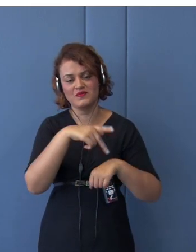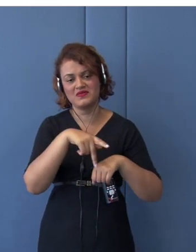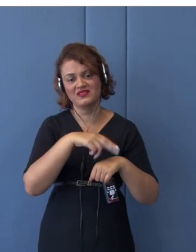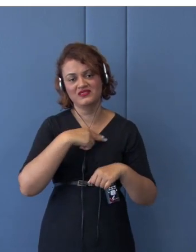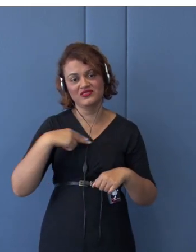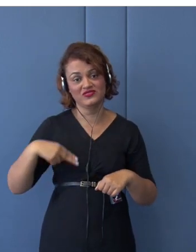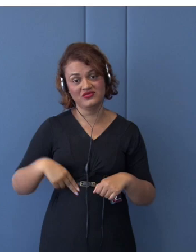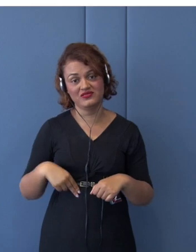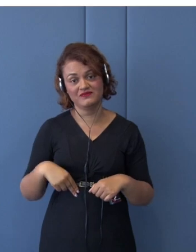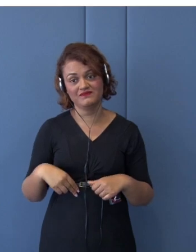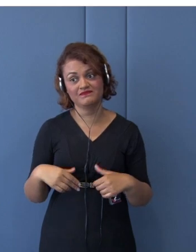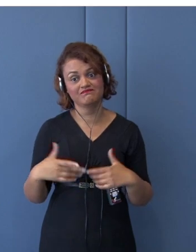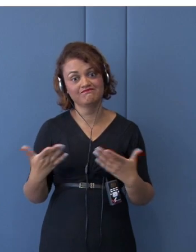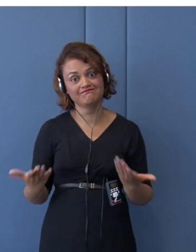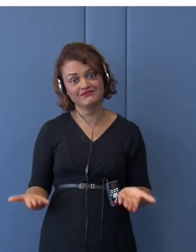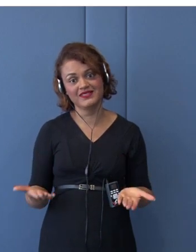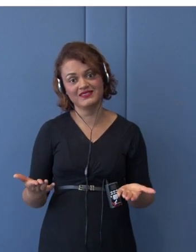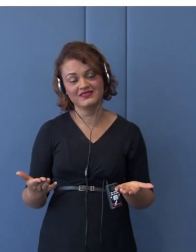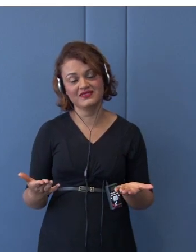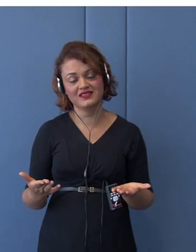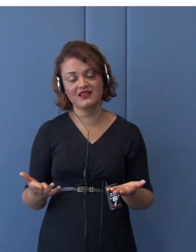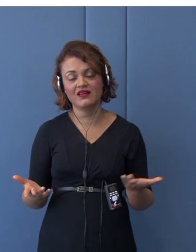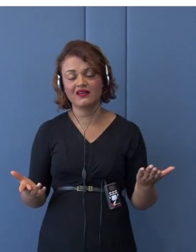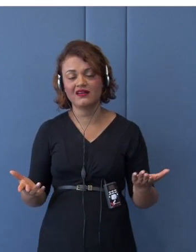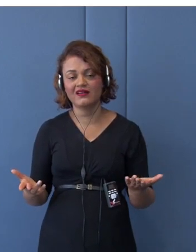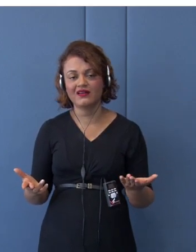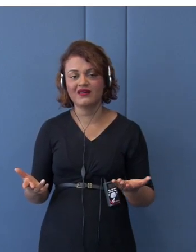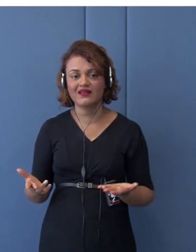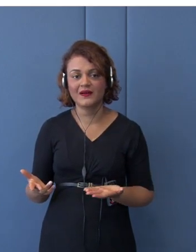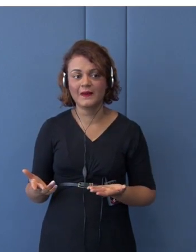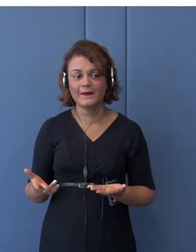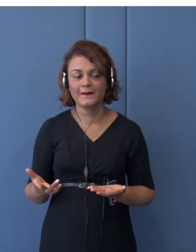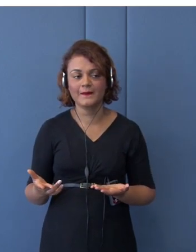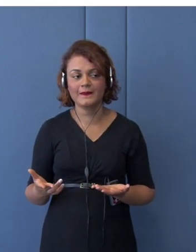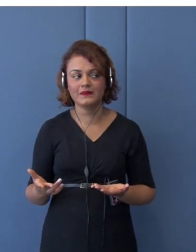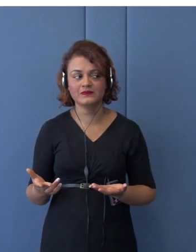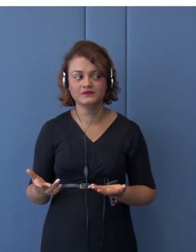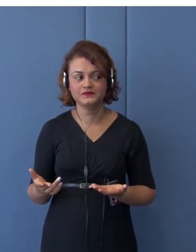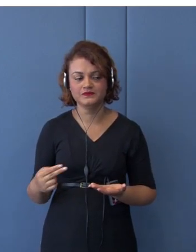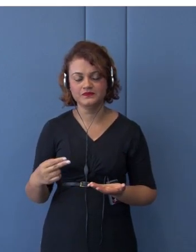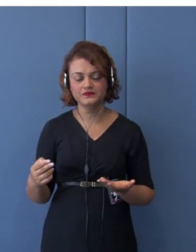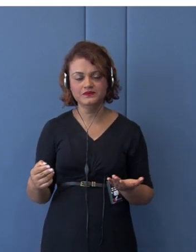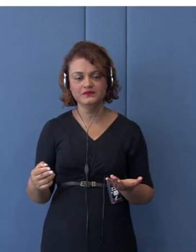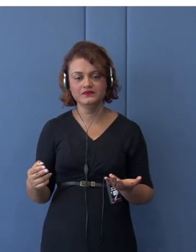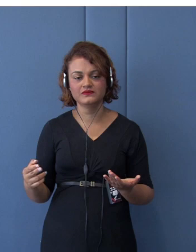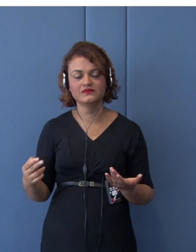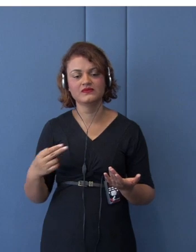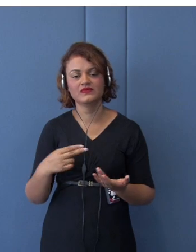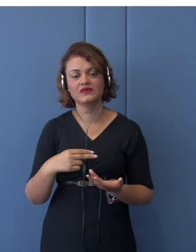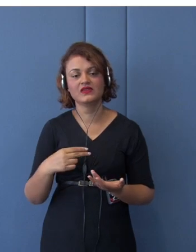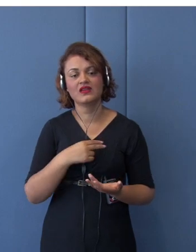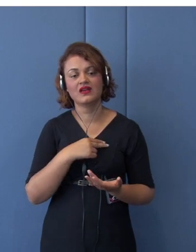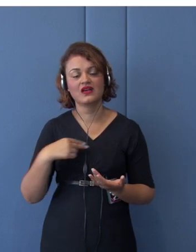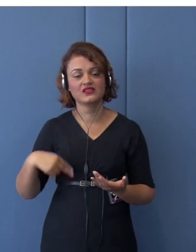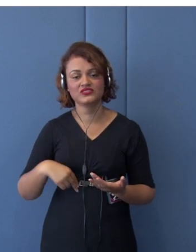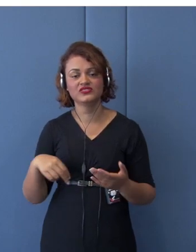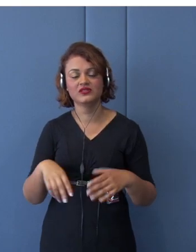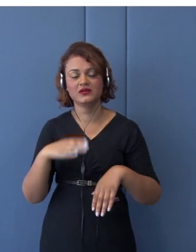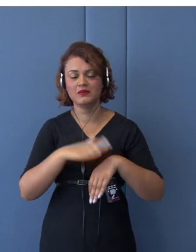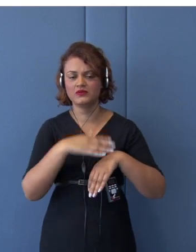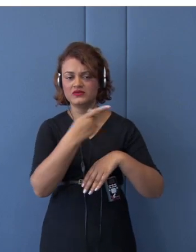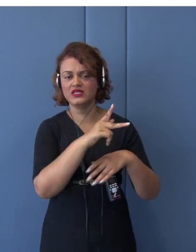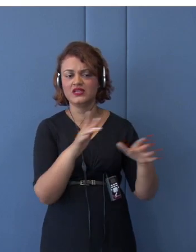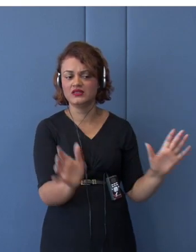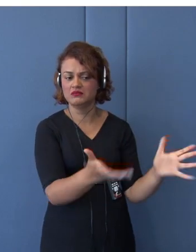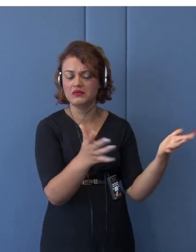China was also, China has been losing its own incentives to enhance their own FTAs, RCEP